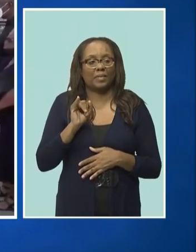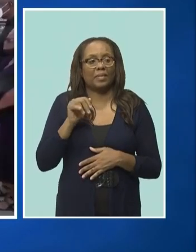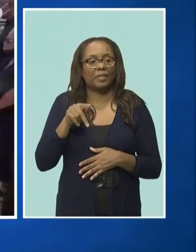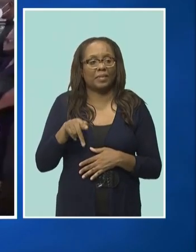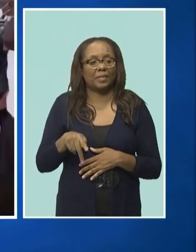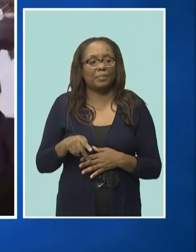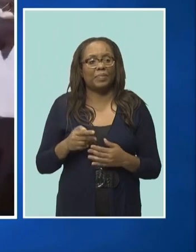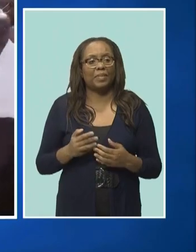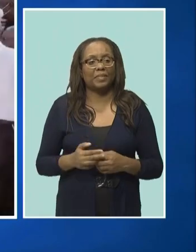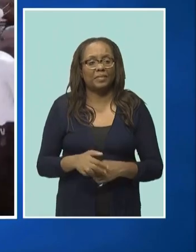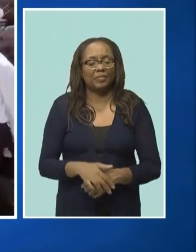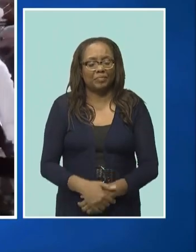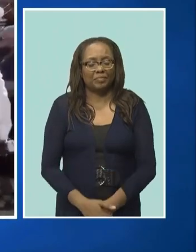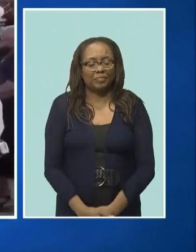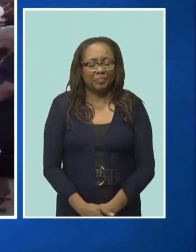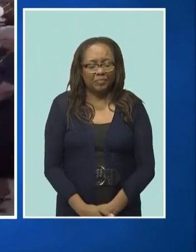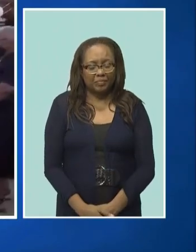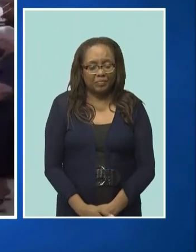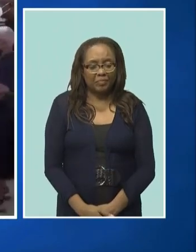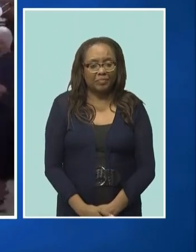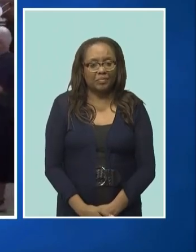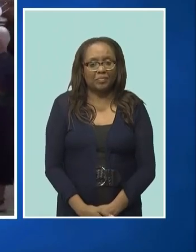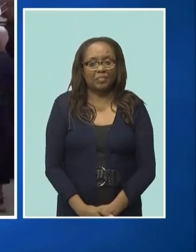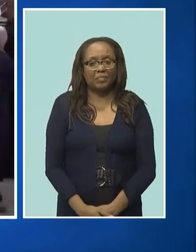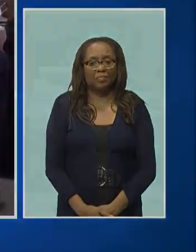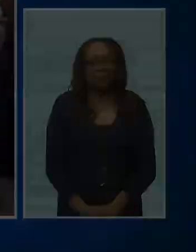Rian Phillips, CBC News.